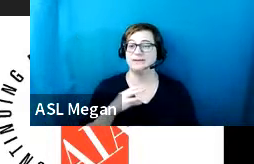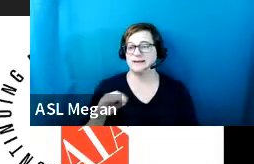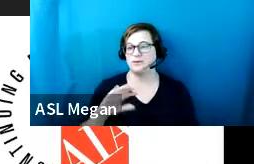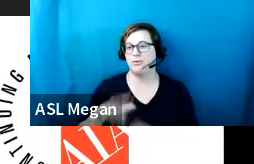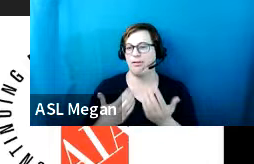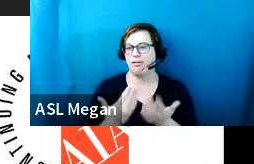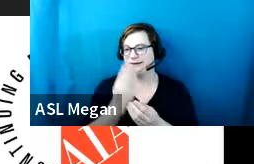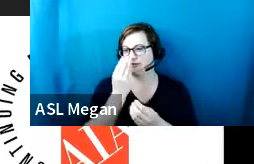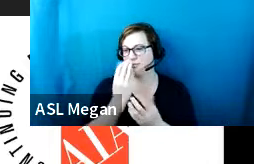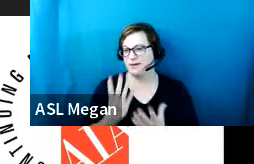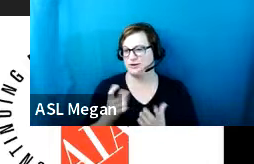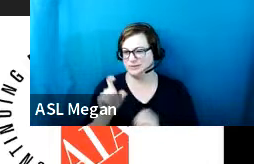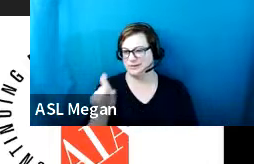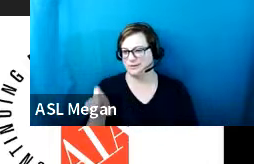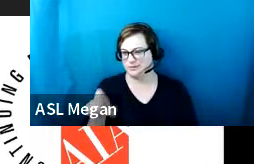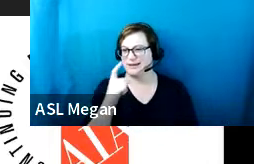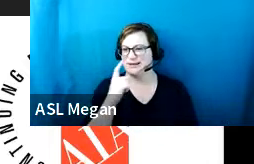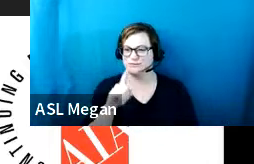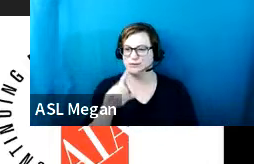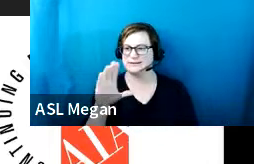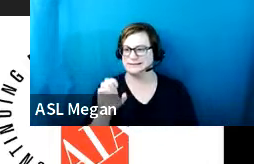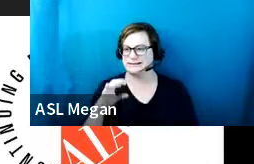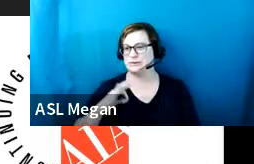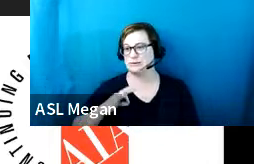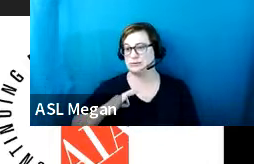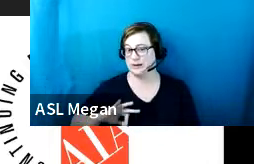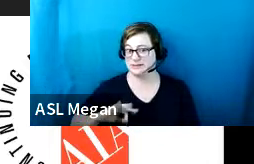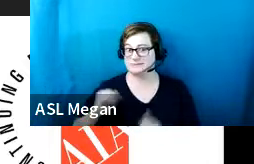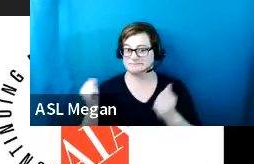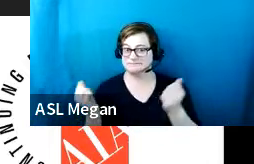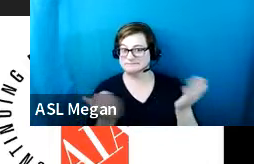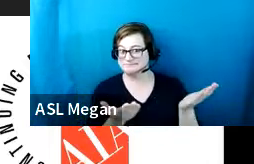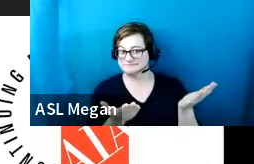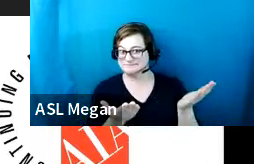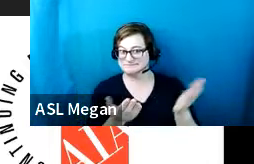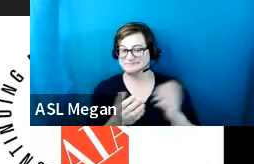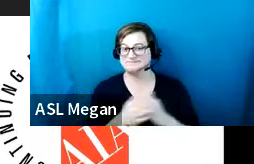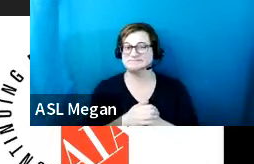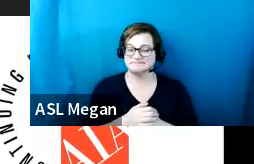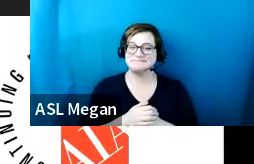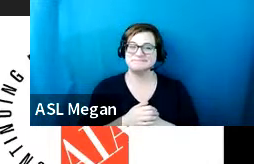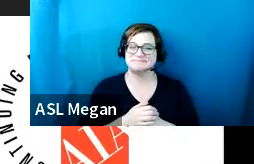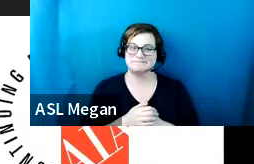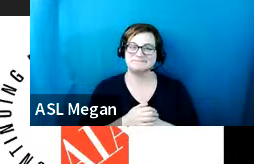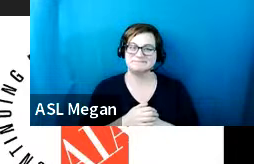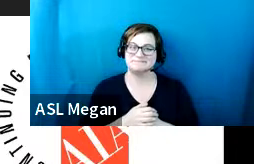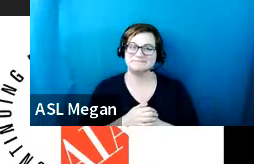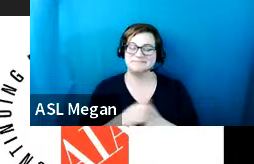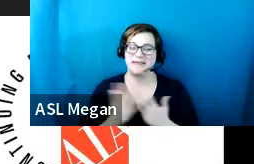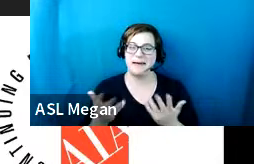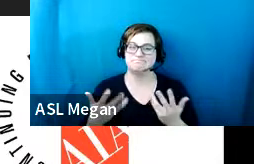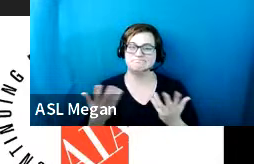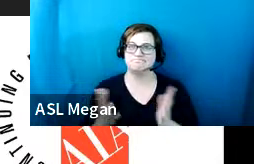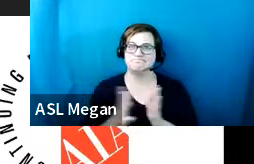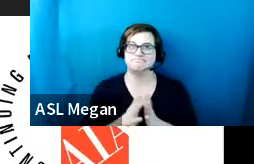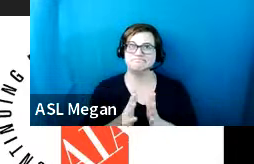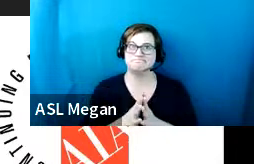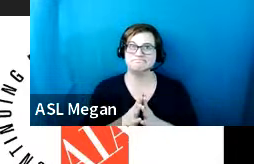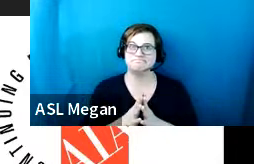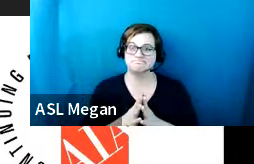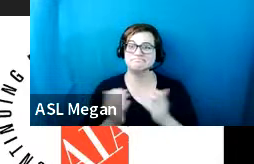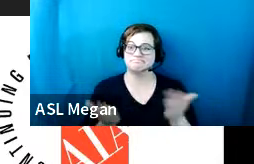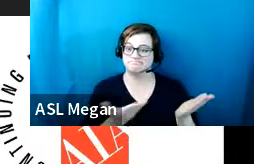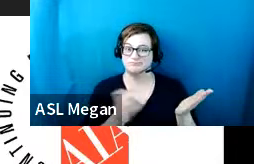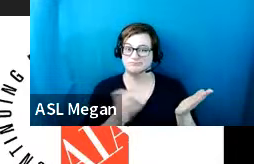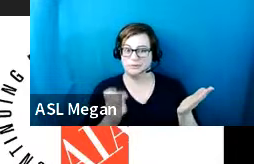information that you need for those continuing education, educational credit, um, are available